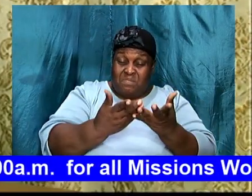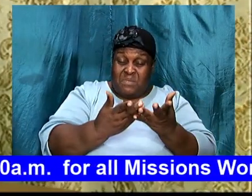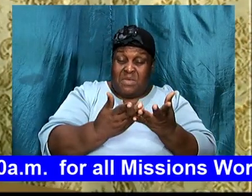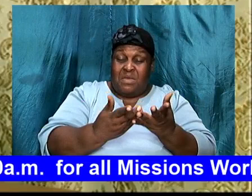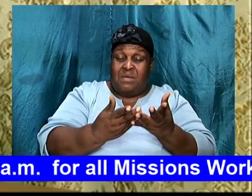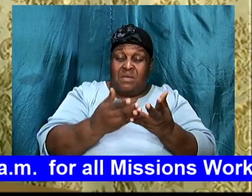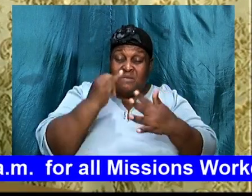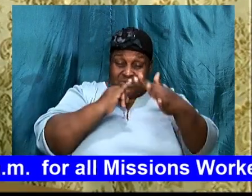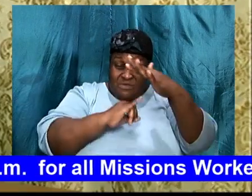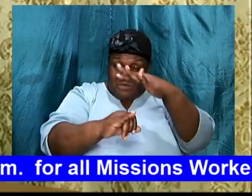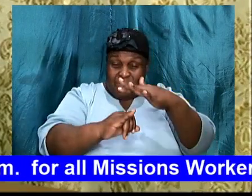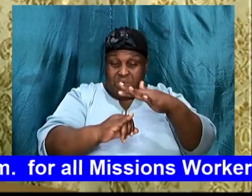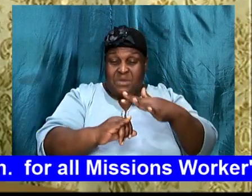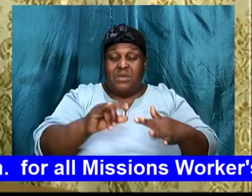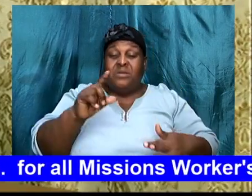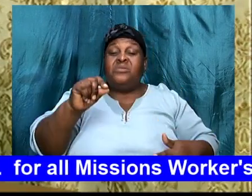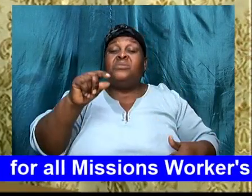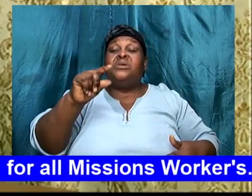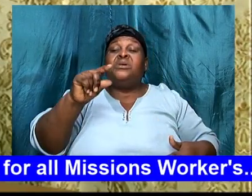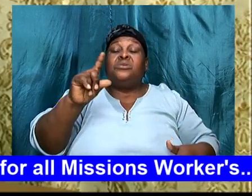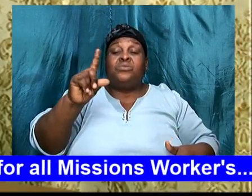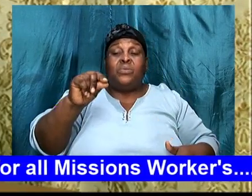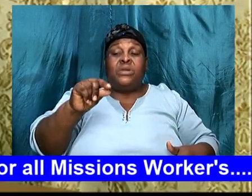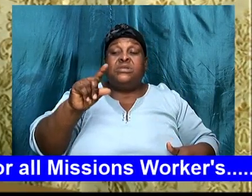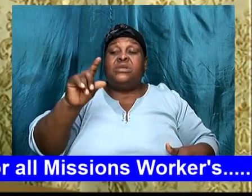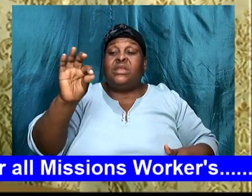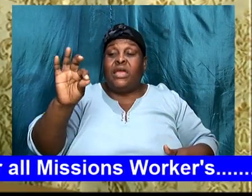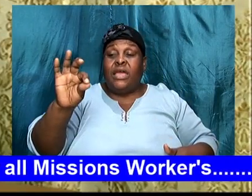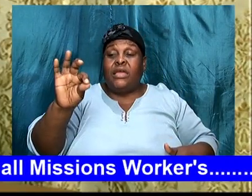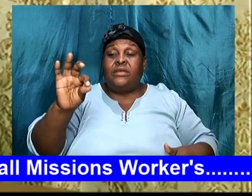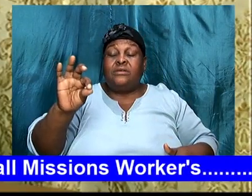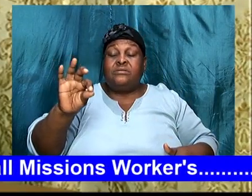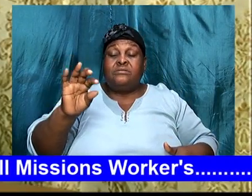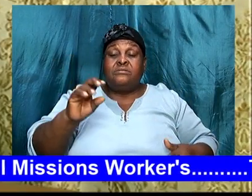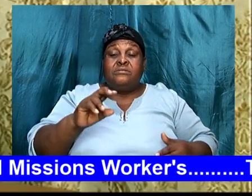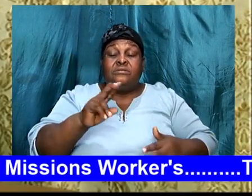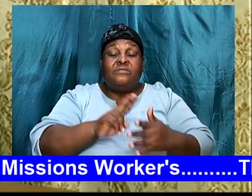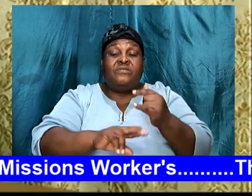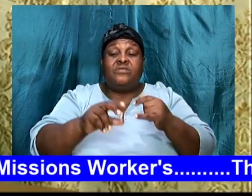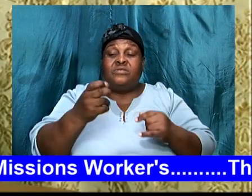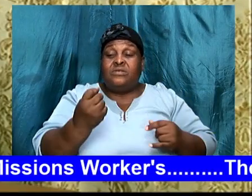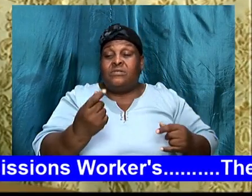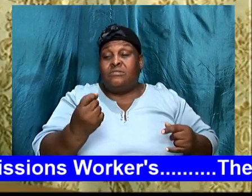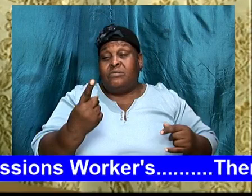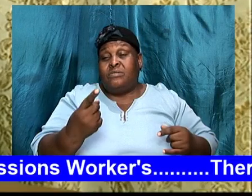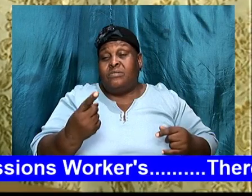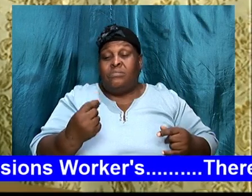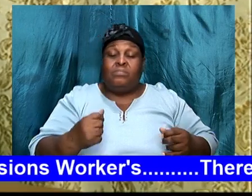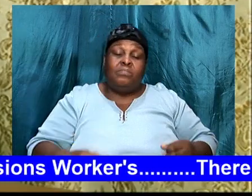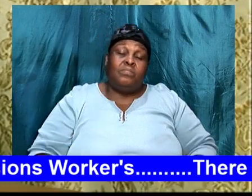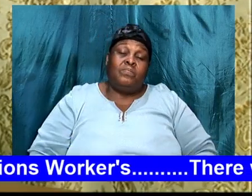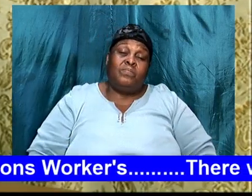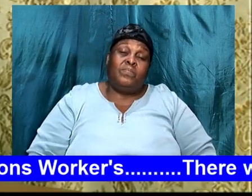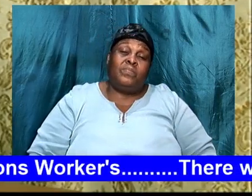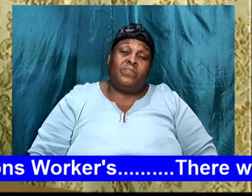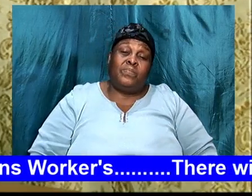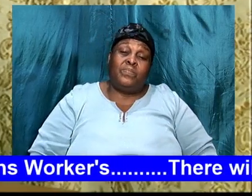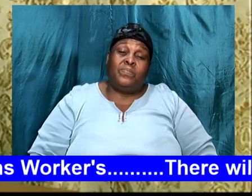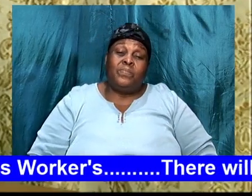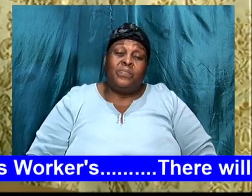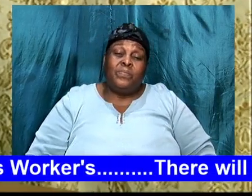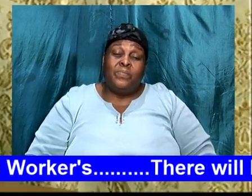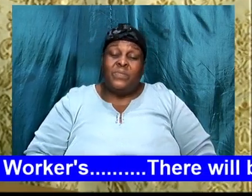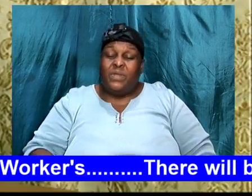11. When we look at one, the desire for us to live our lives, to please God, and not ourselves, or anyone